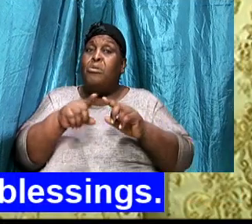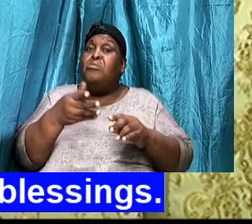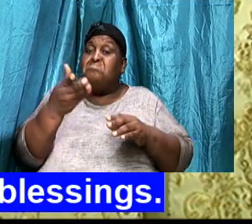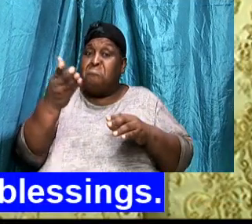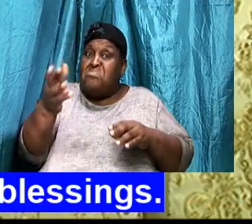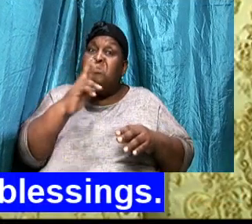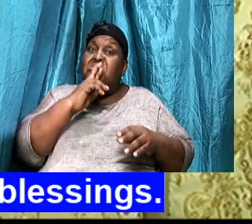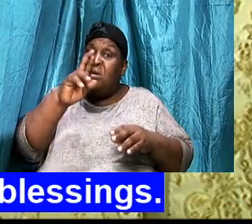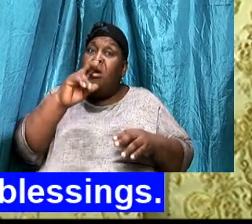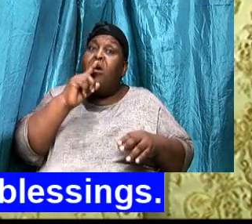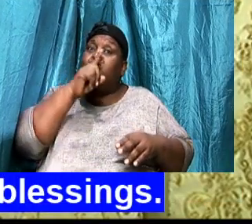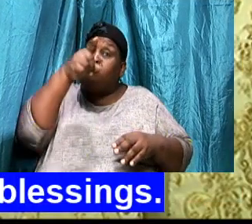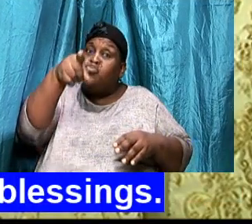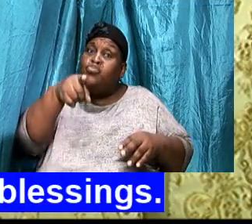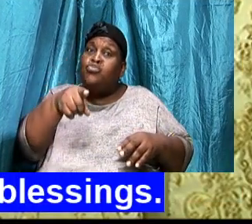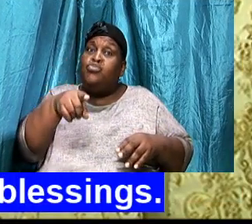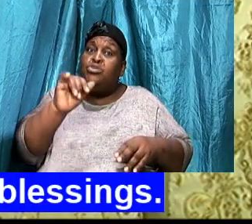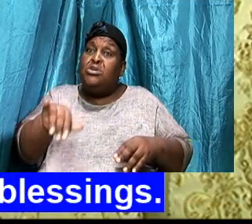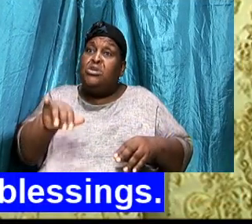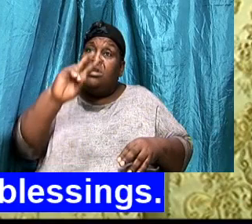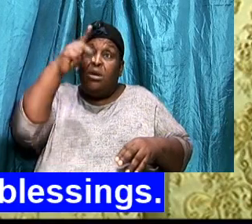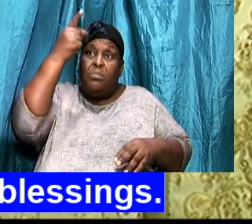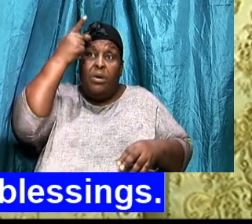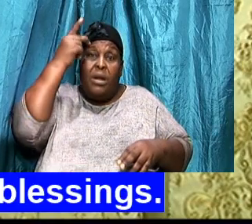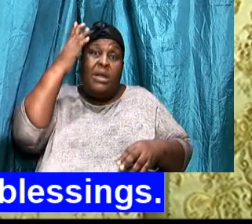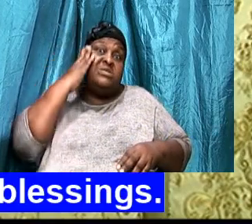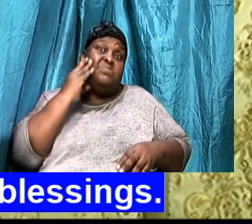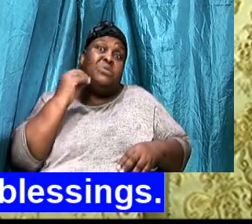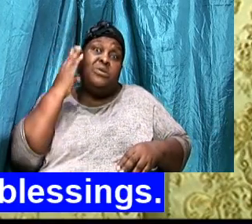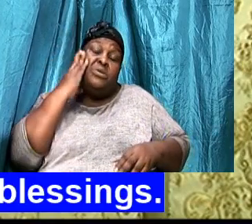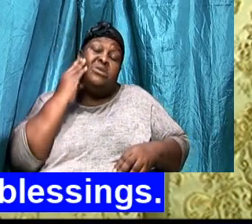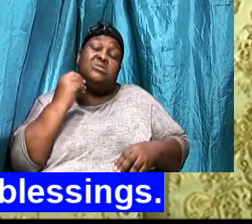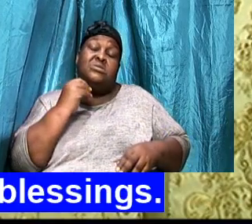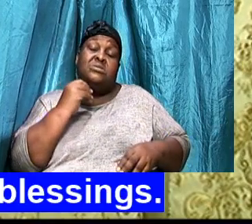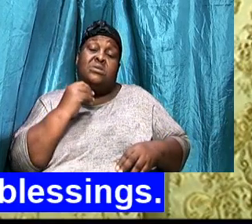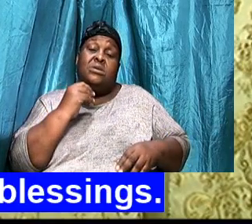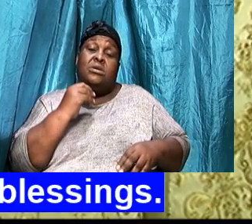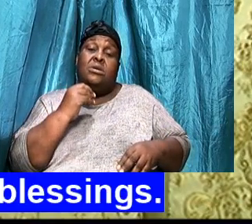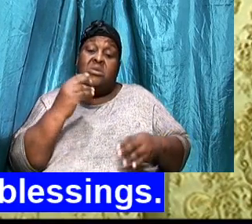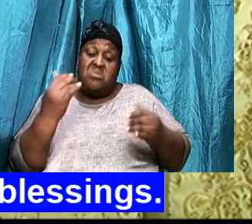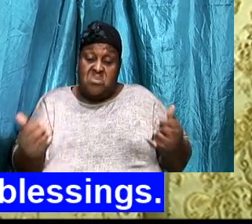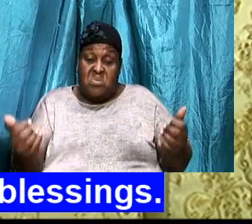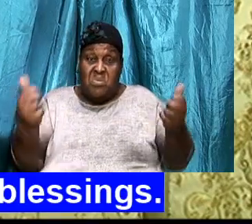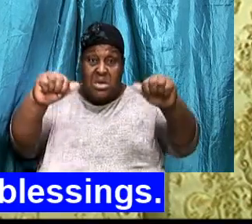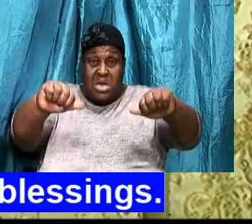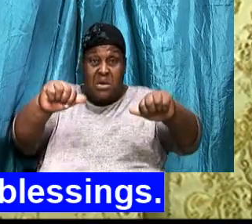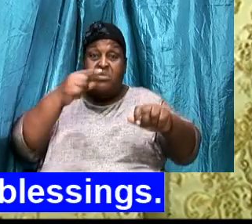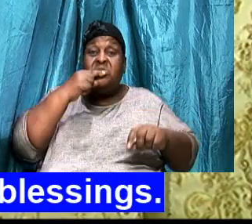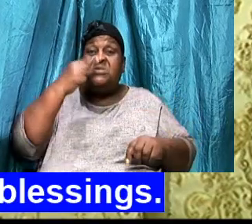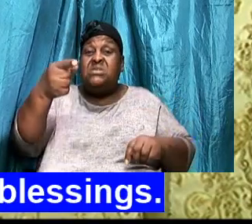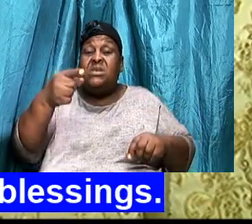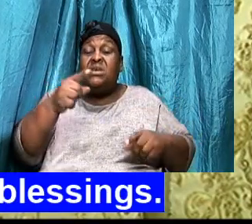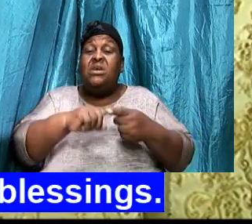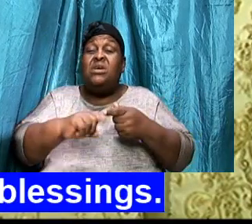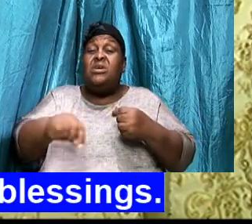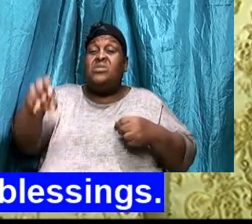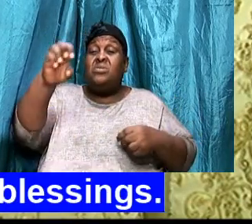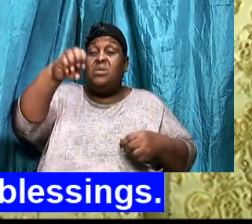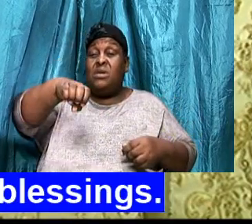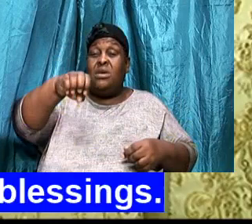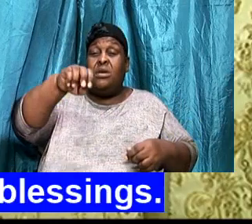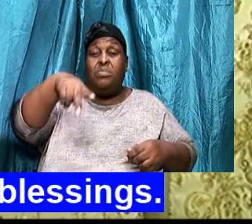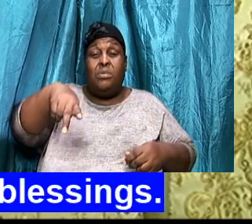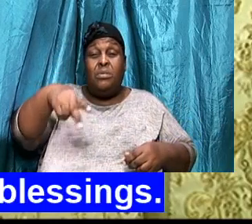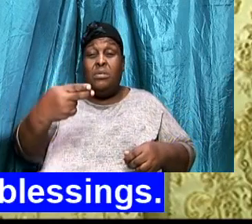the apostle, Himself, Experienced, And he was now, Able to say, To the Ephesians, That you are